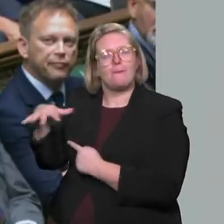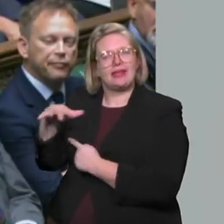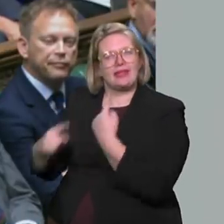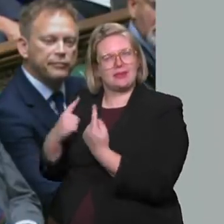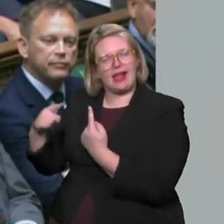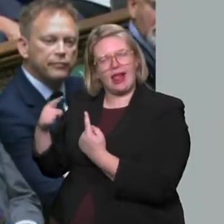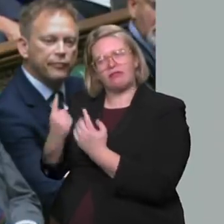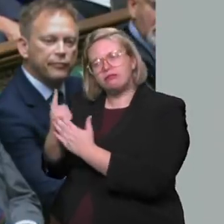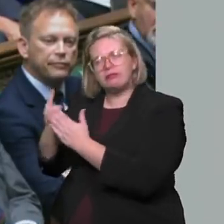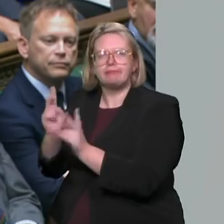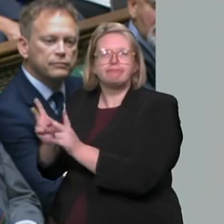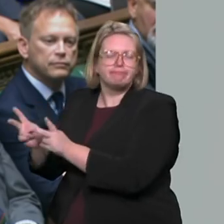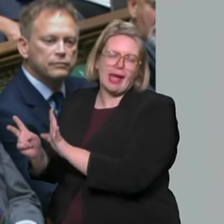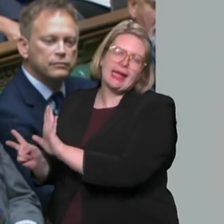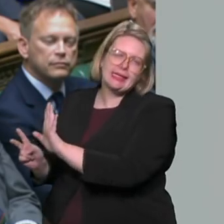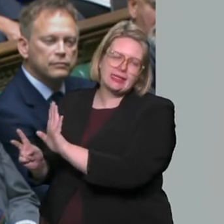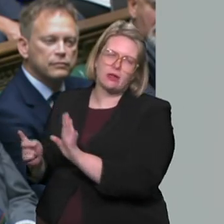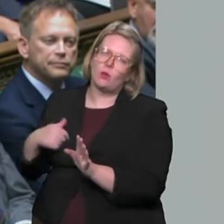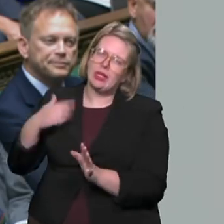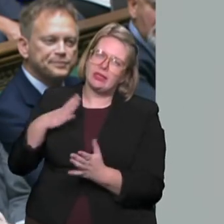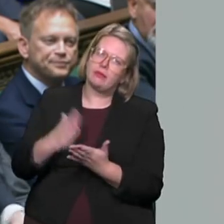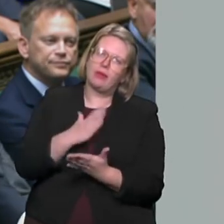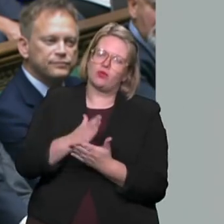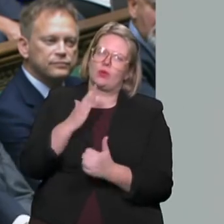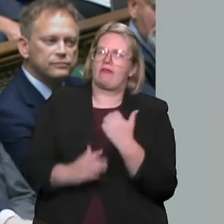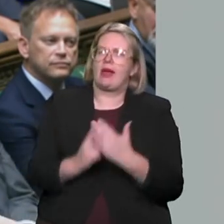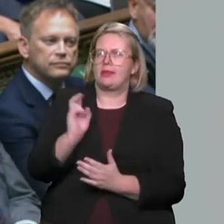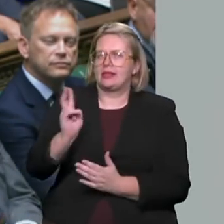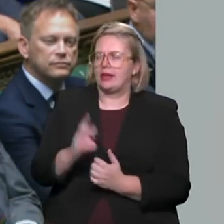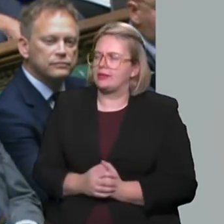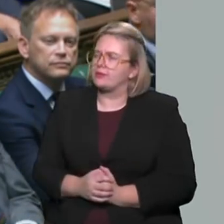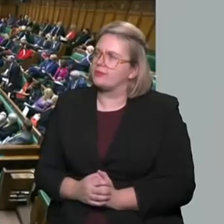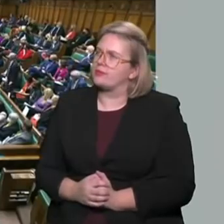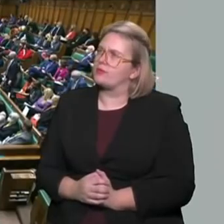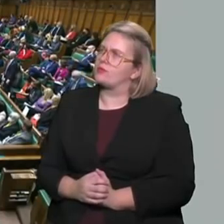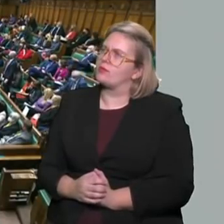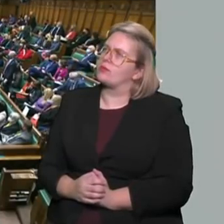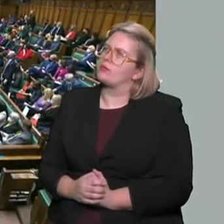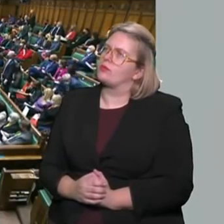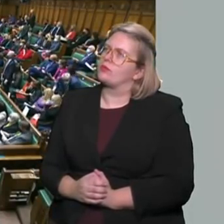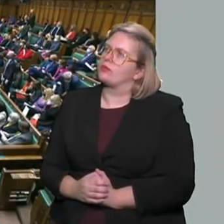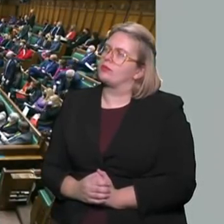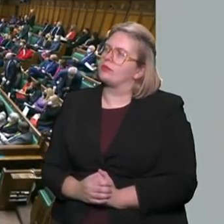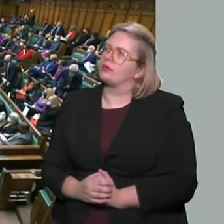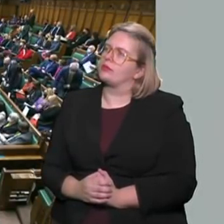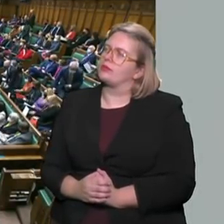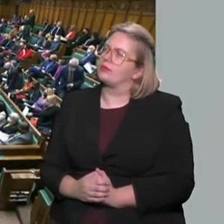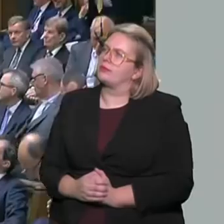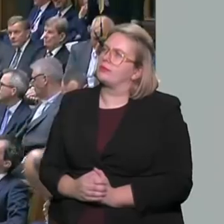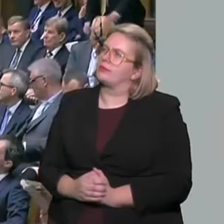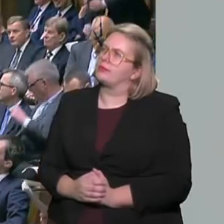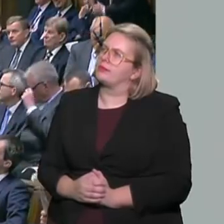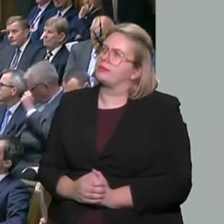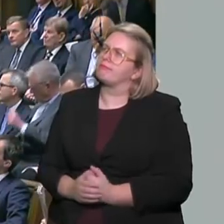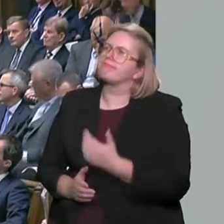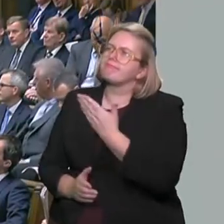we must do everything in our power to make sure that no such tragedy is repeated. Thank you, Mr Speaker. The failings